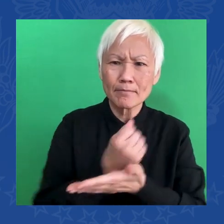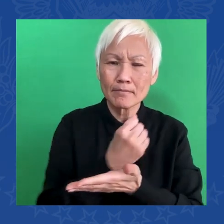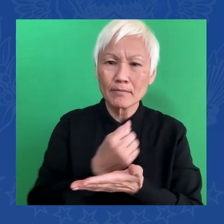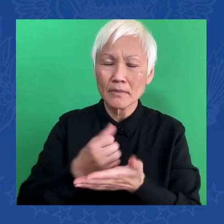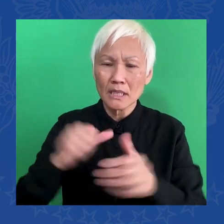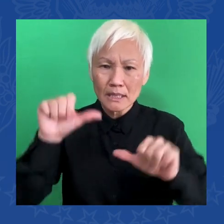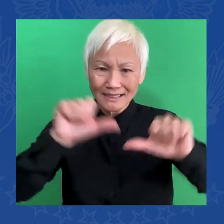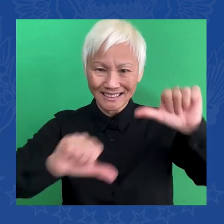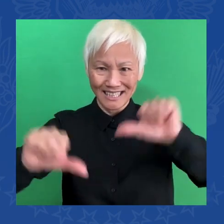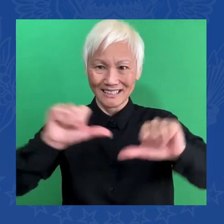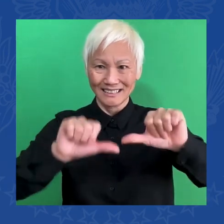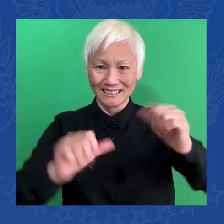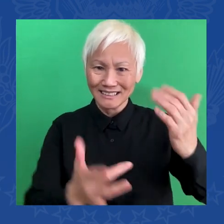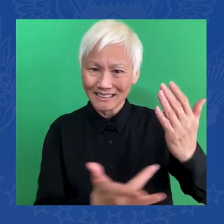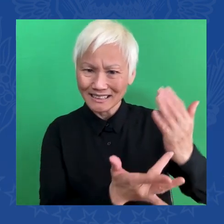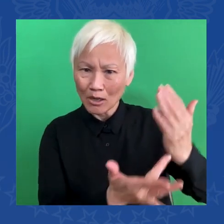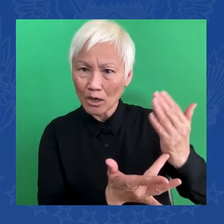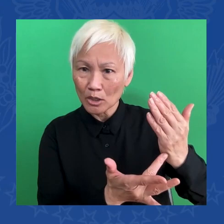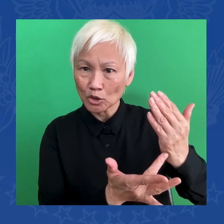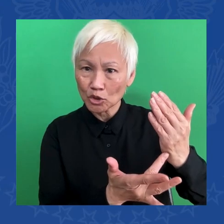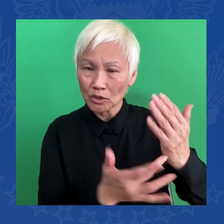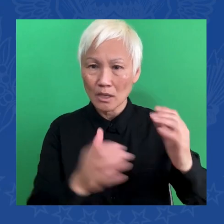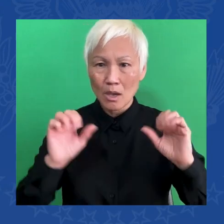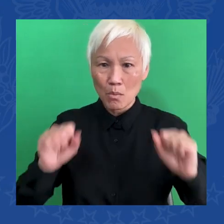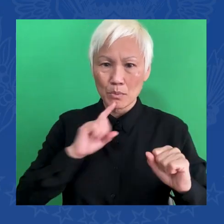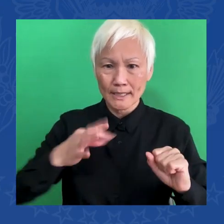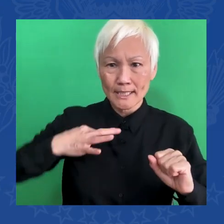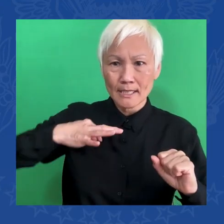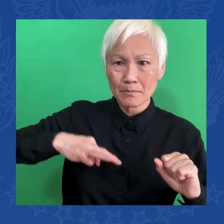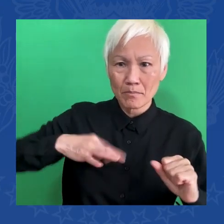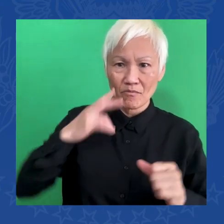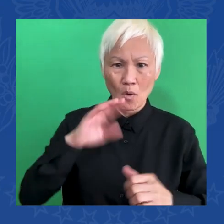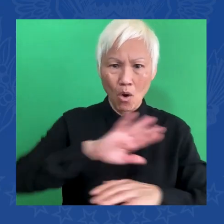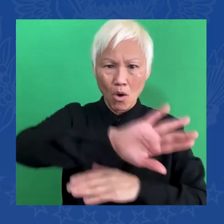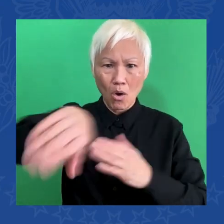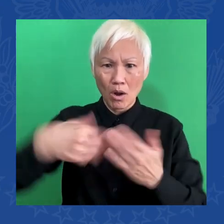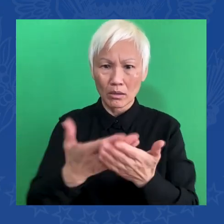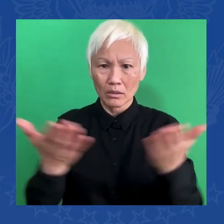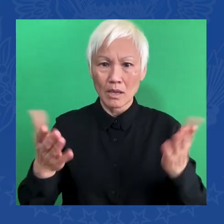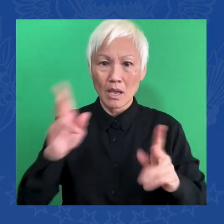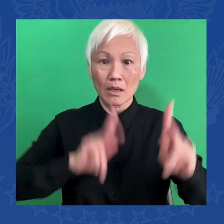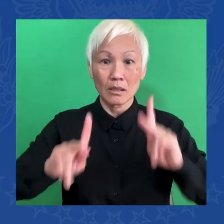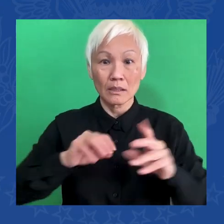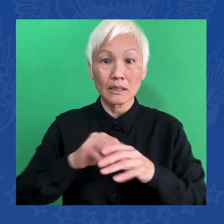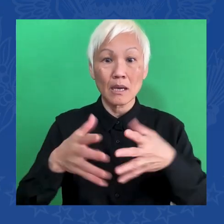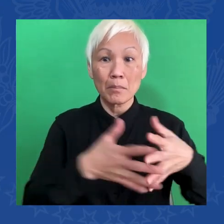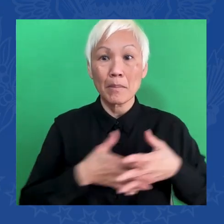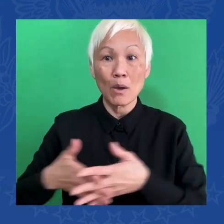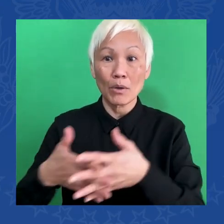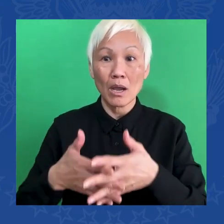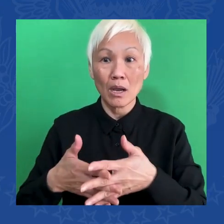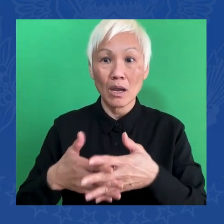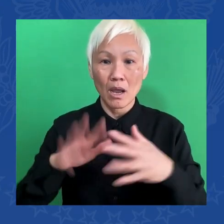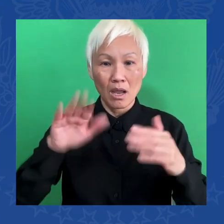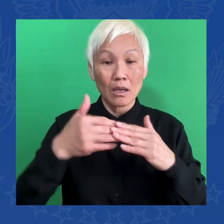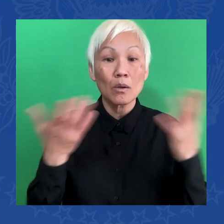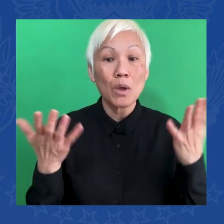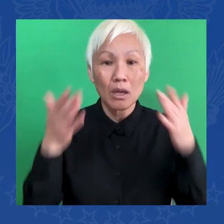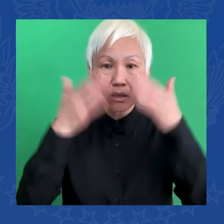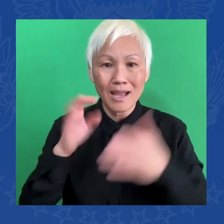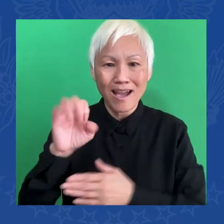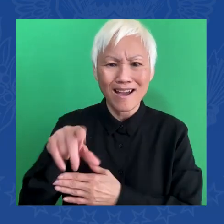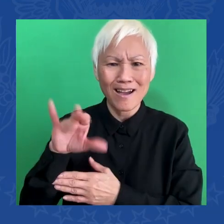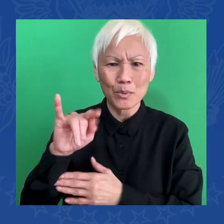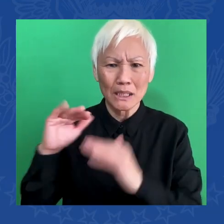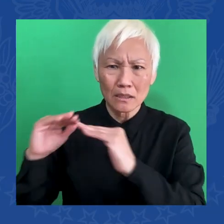to focus on equity, because every American should have access to cutting-edge healthcare and innovations, and to make it